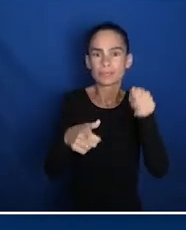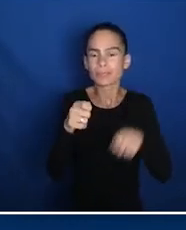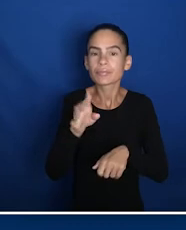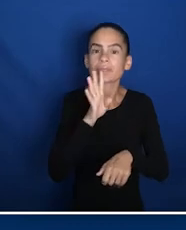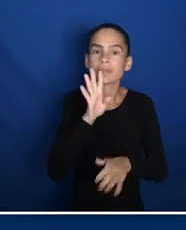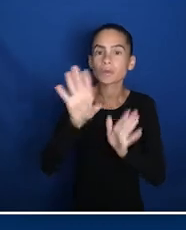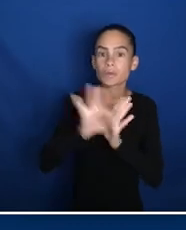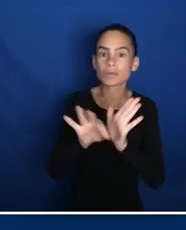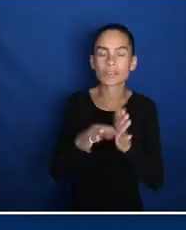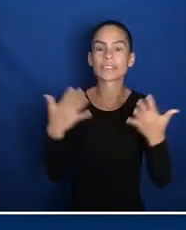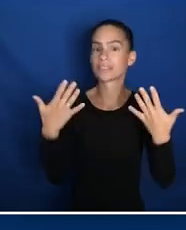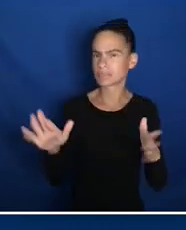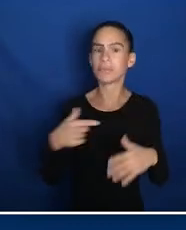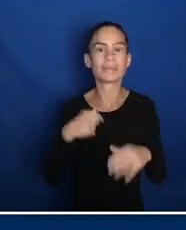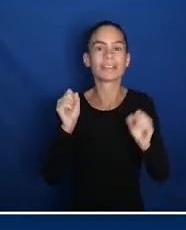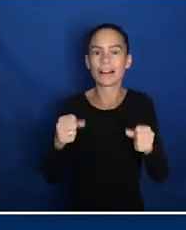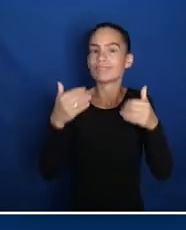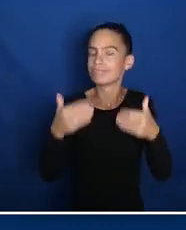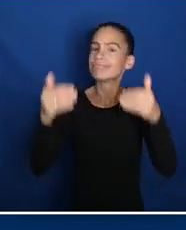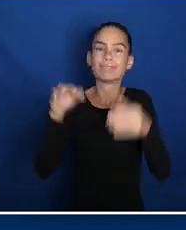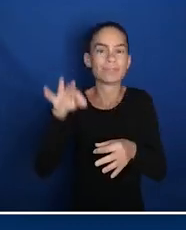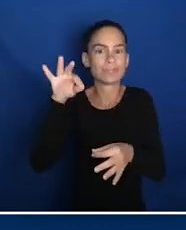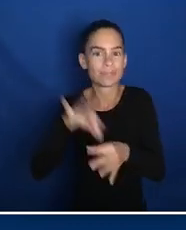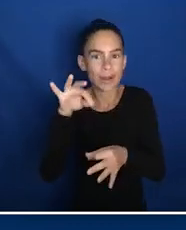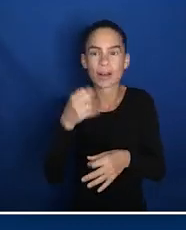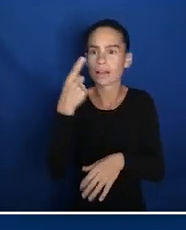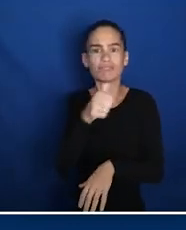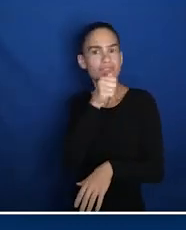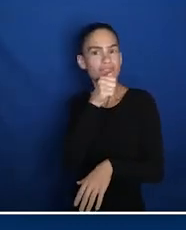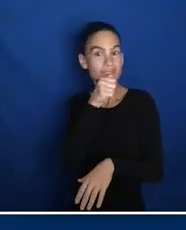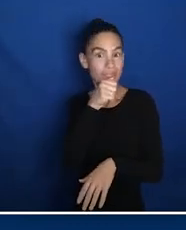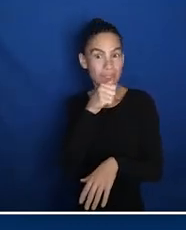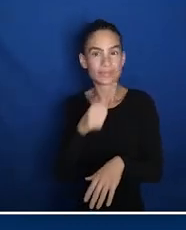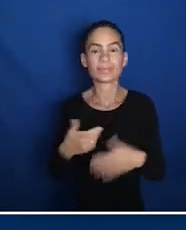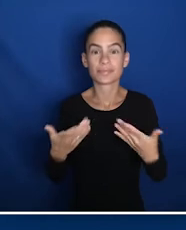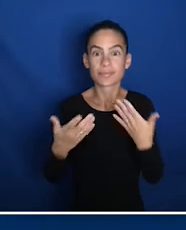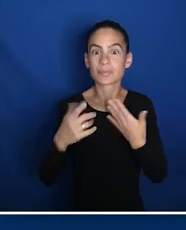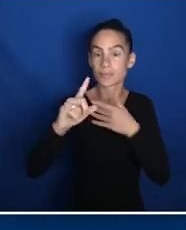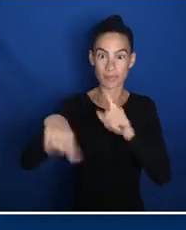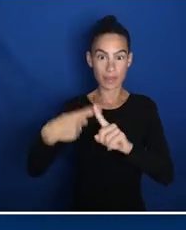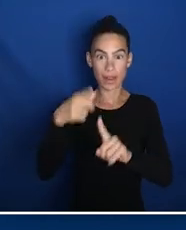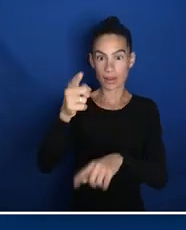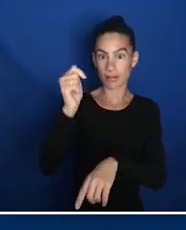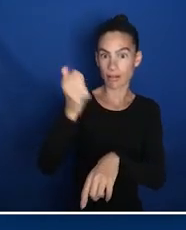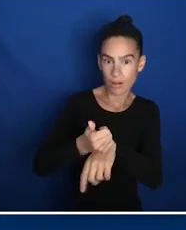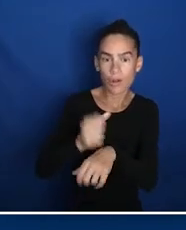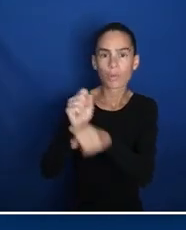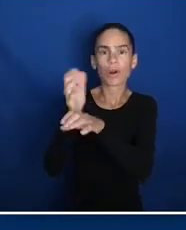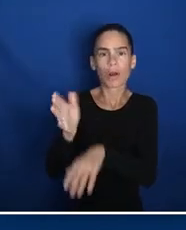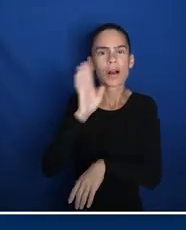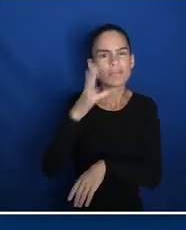and that allows me to make my selections confidentially. Once you're ready, the poll worker should then step away,